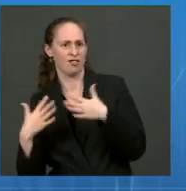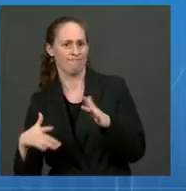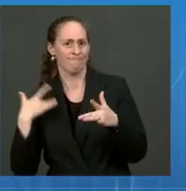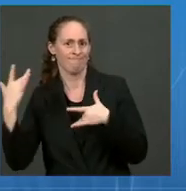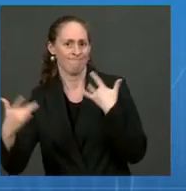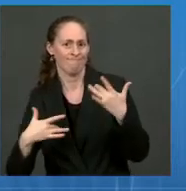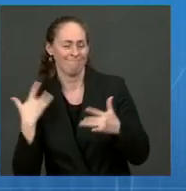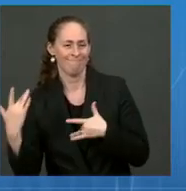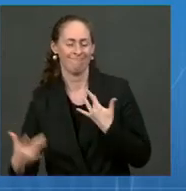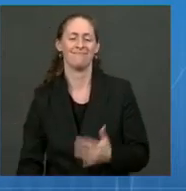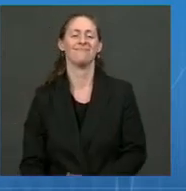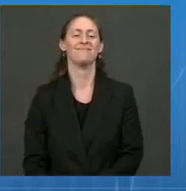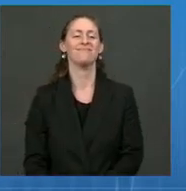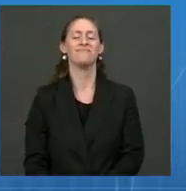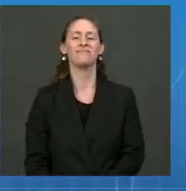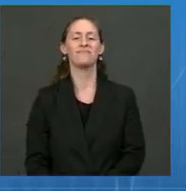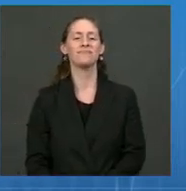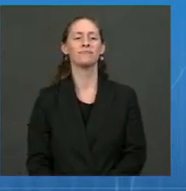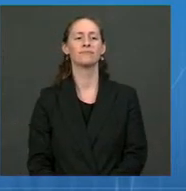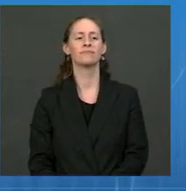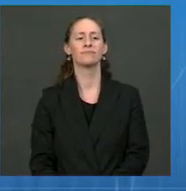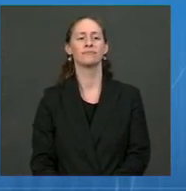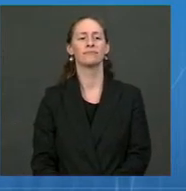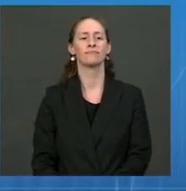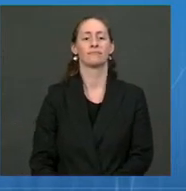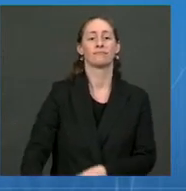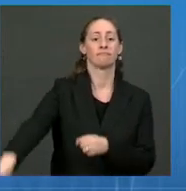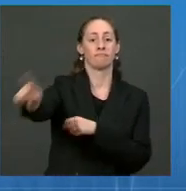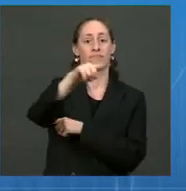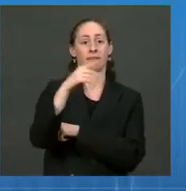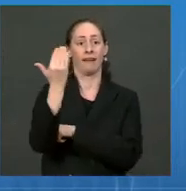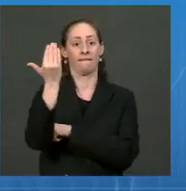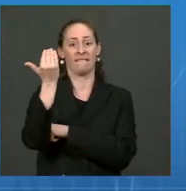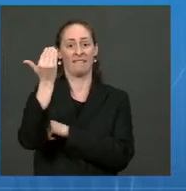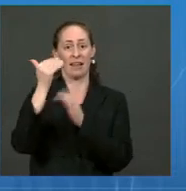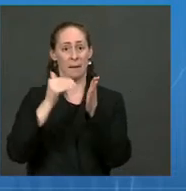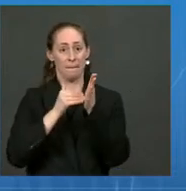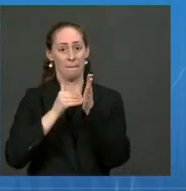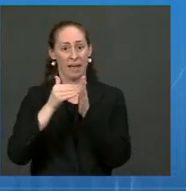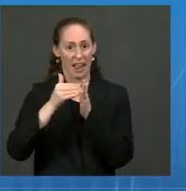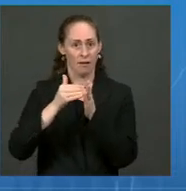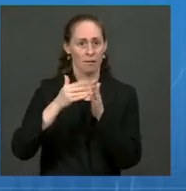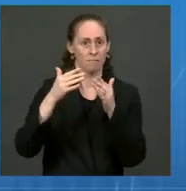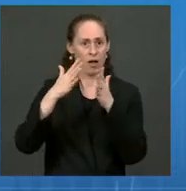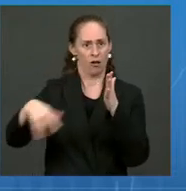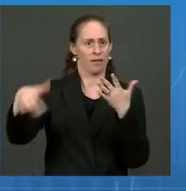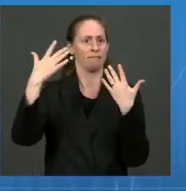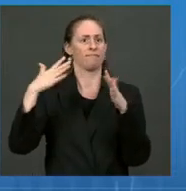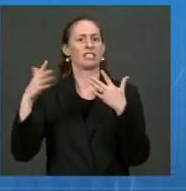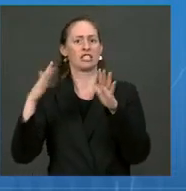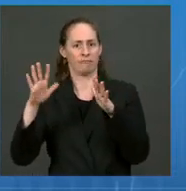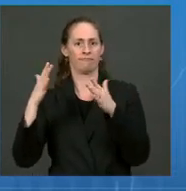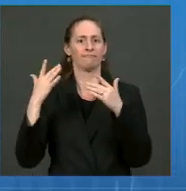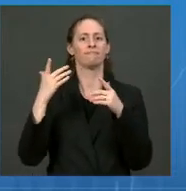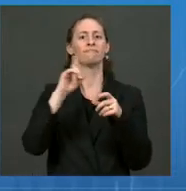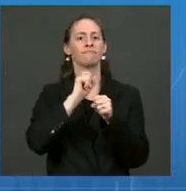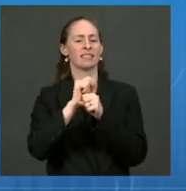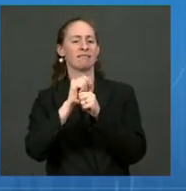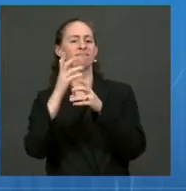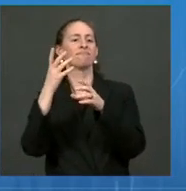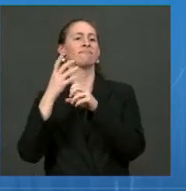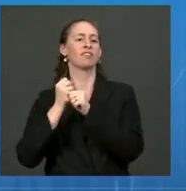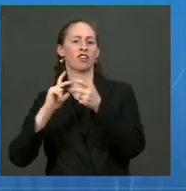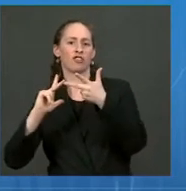And 15 million Americans now have received an additional dose of Pfizer, Moderna, or J&J.